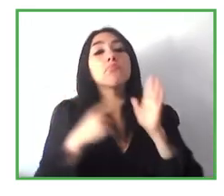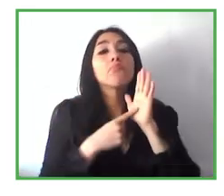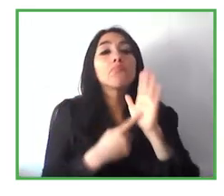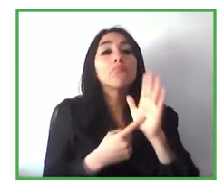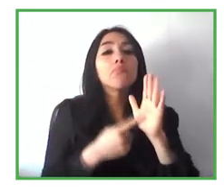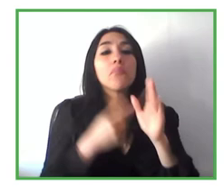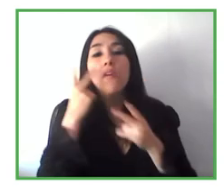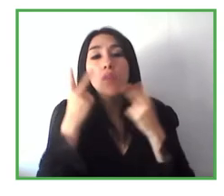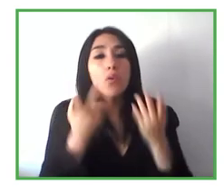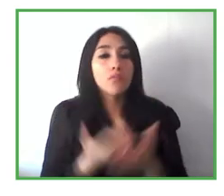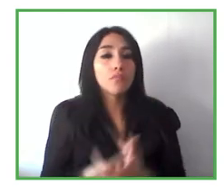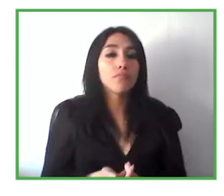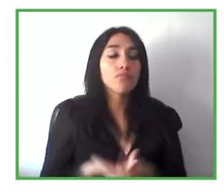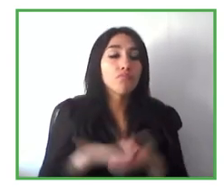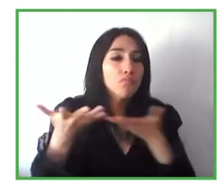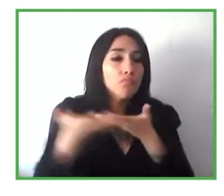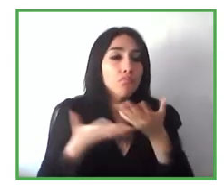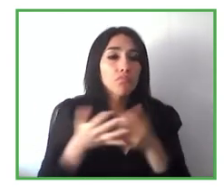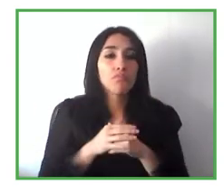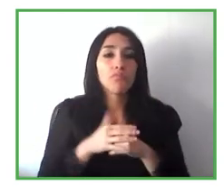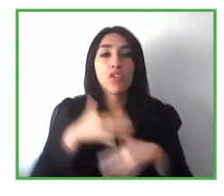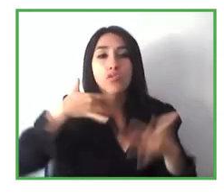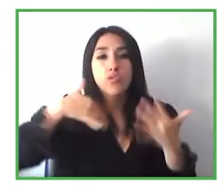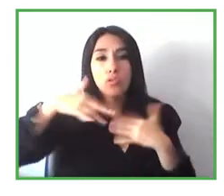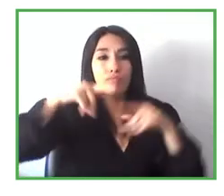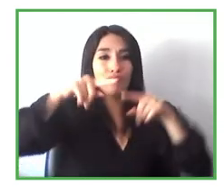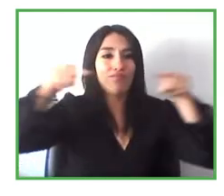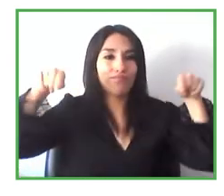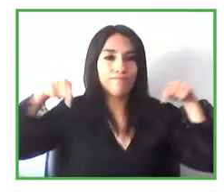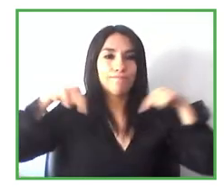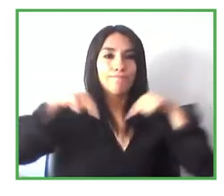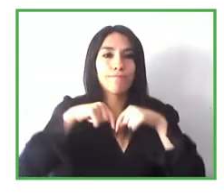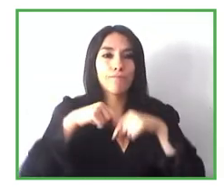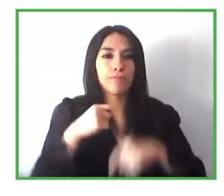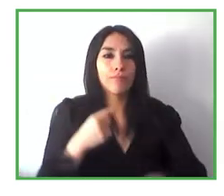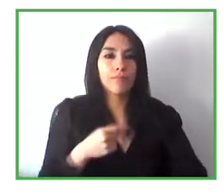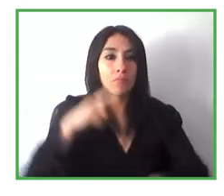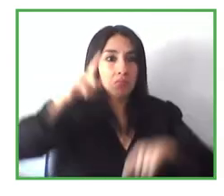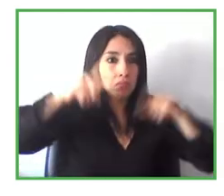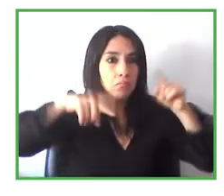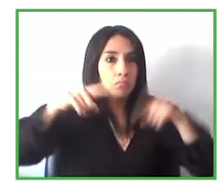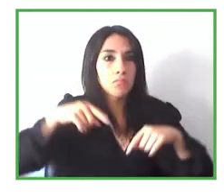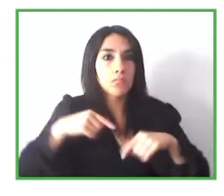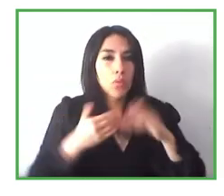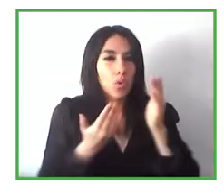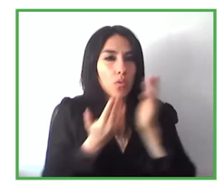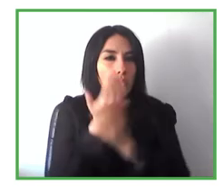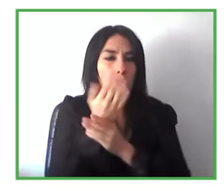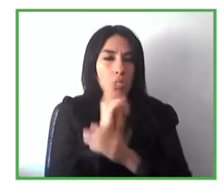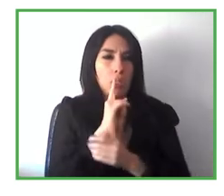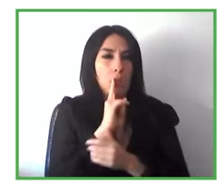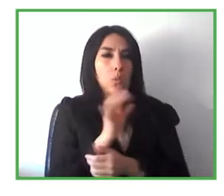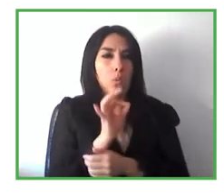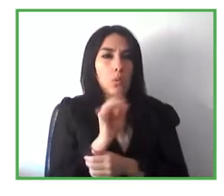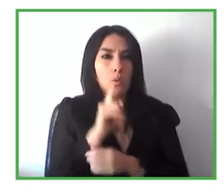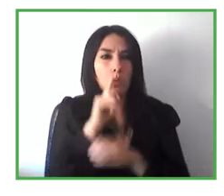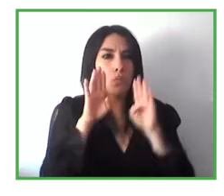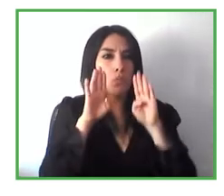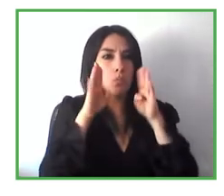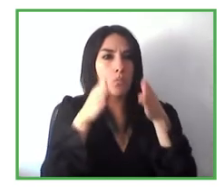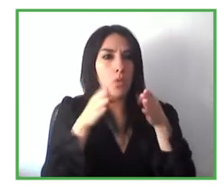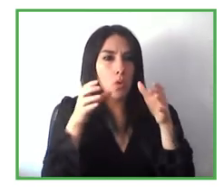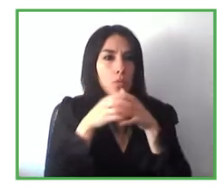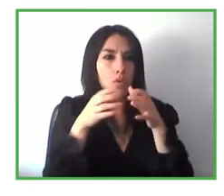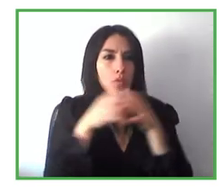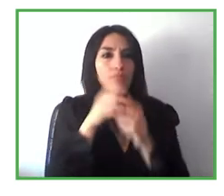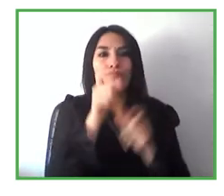interact with the surroundings. So do you have any specific innovation that is related to